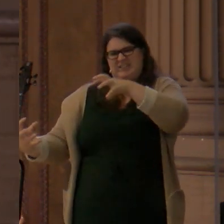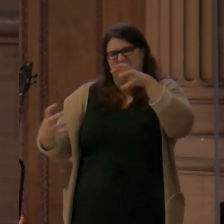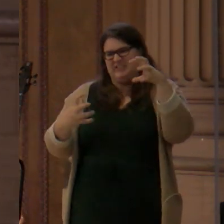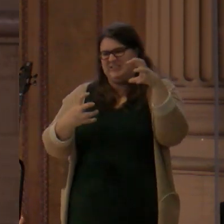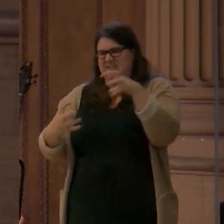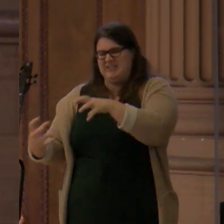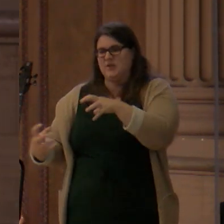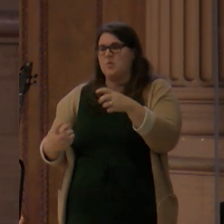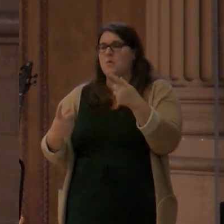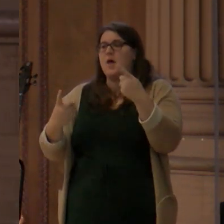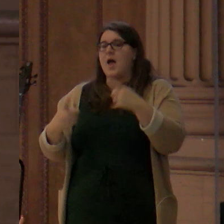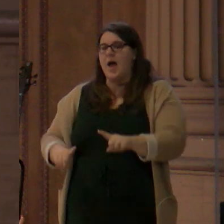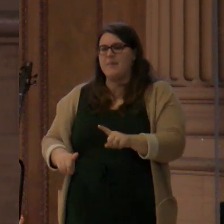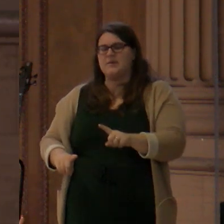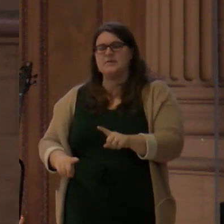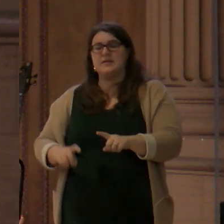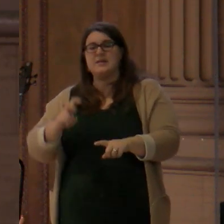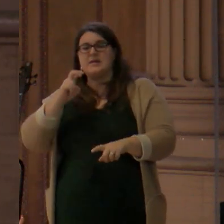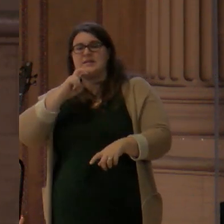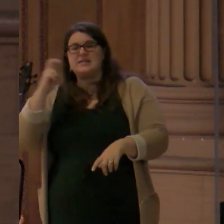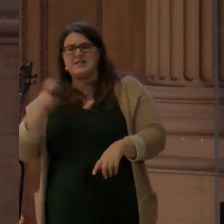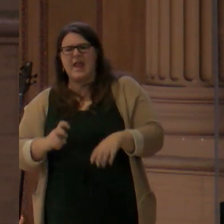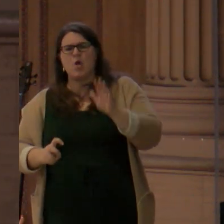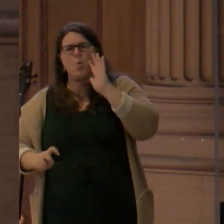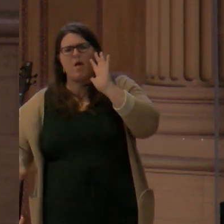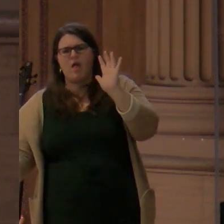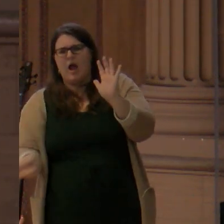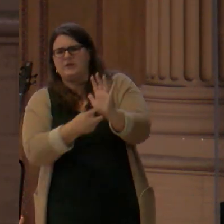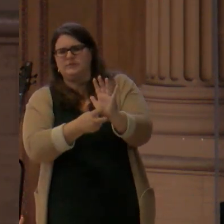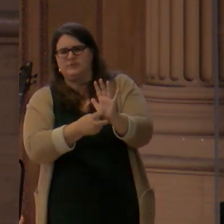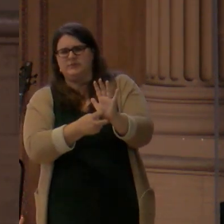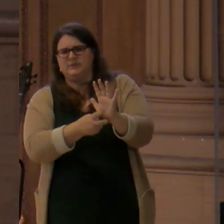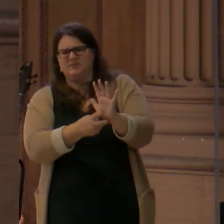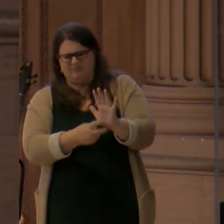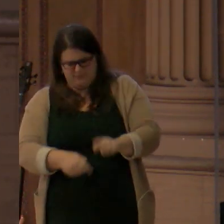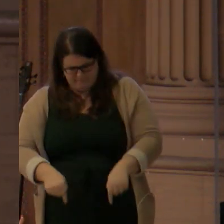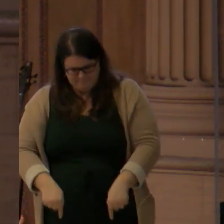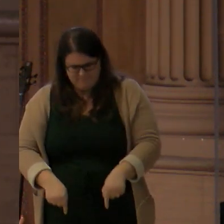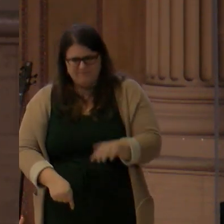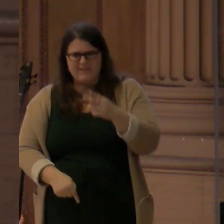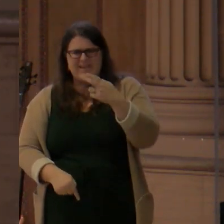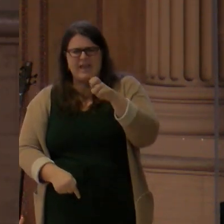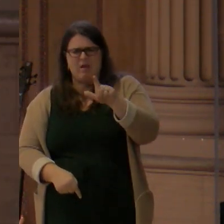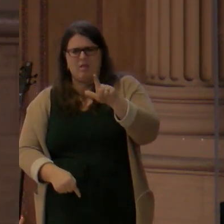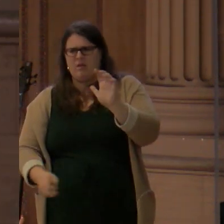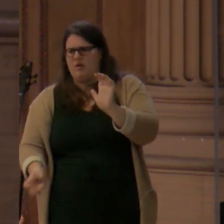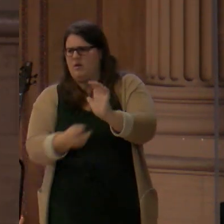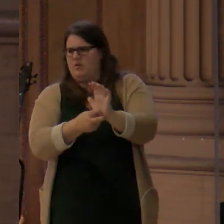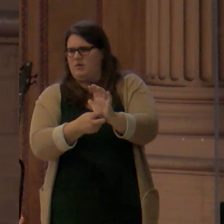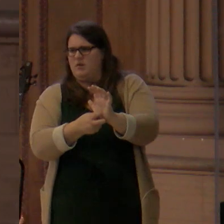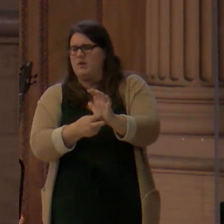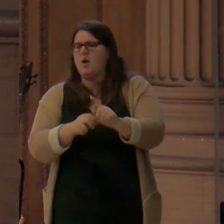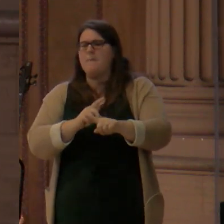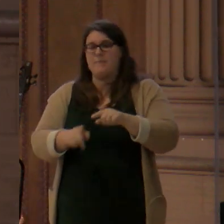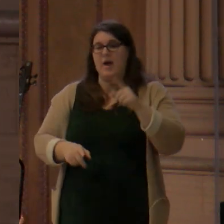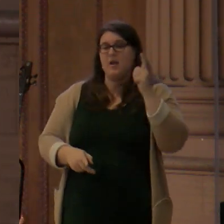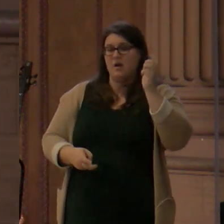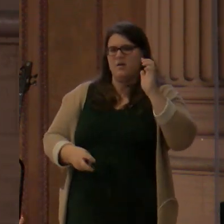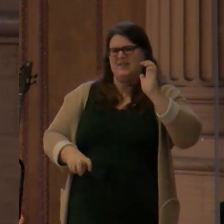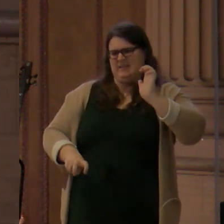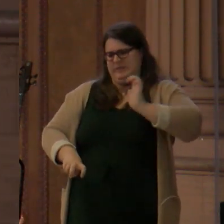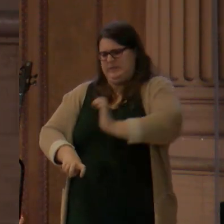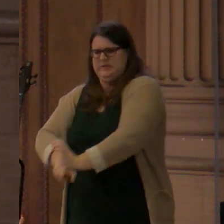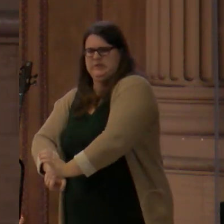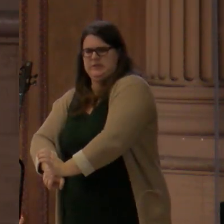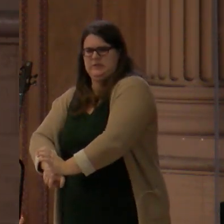judgment, God still brings a promise of future redemption. Like notice in the story, the context, before